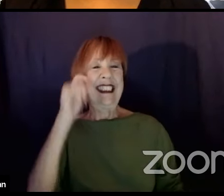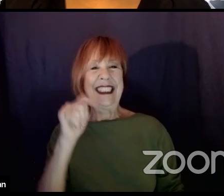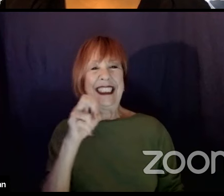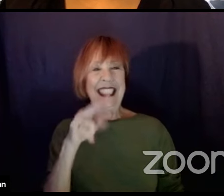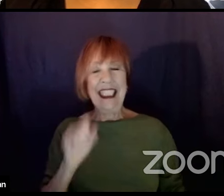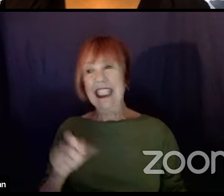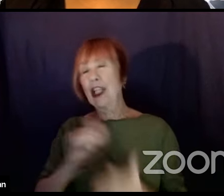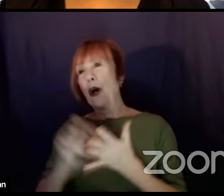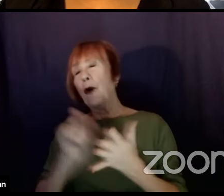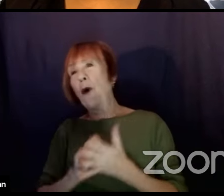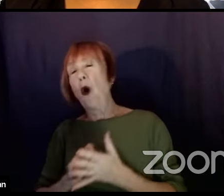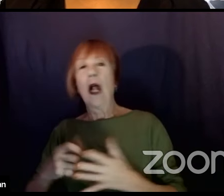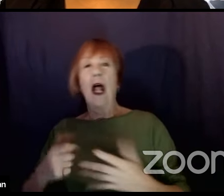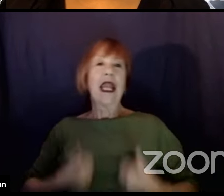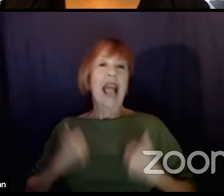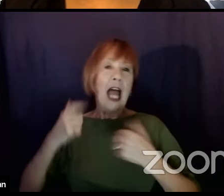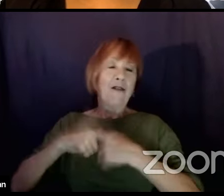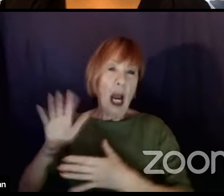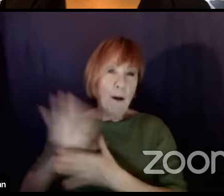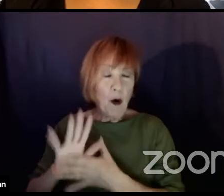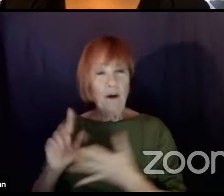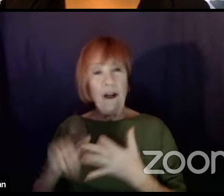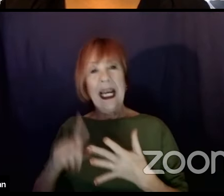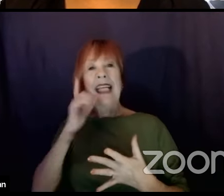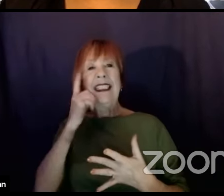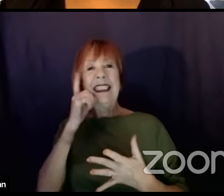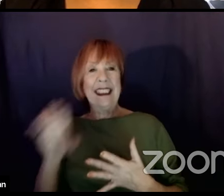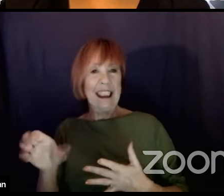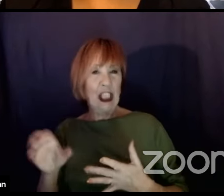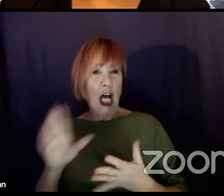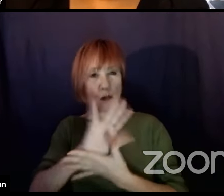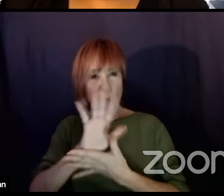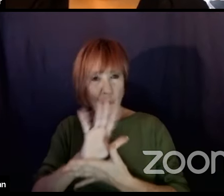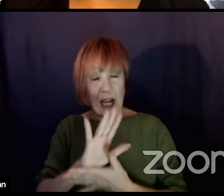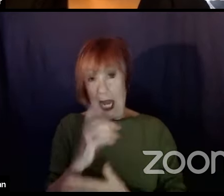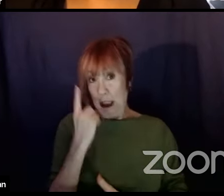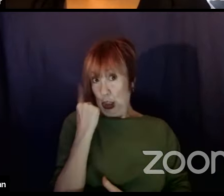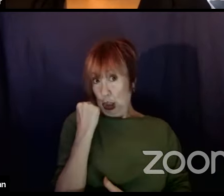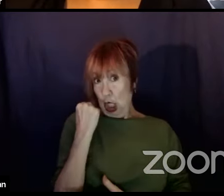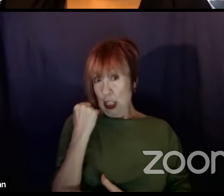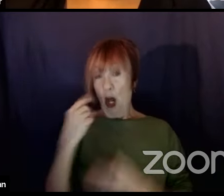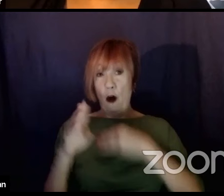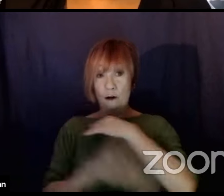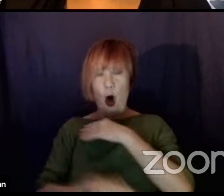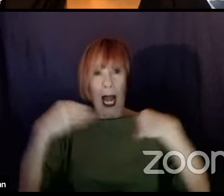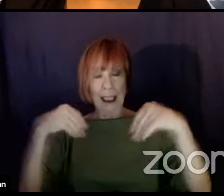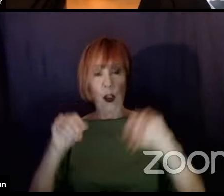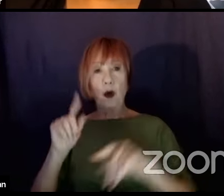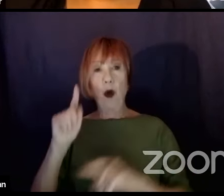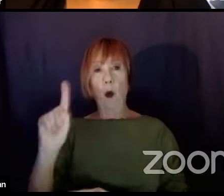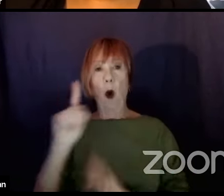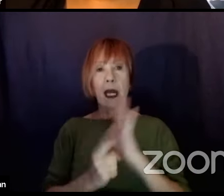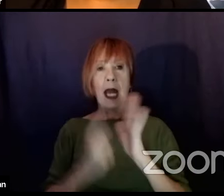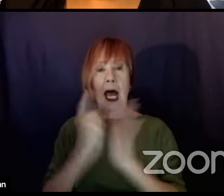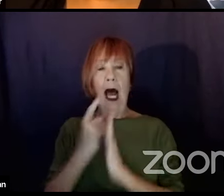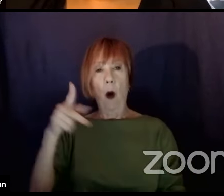a Disney Channel movie. And I also just this fall sold a one-hour pilot to ABC,